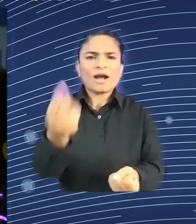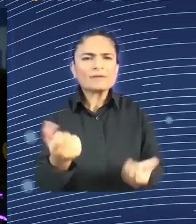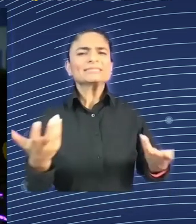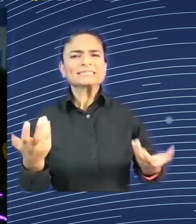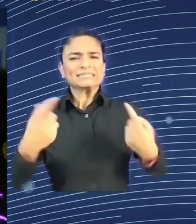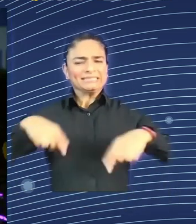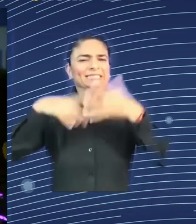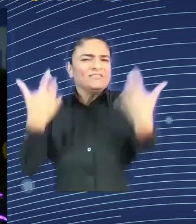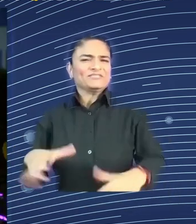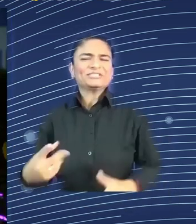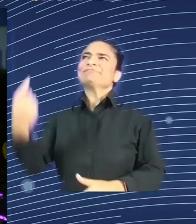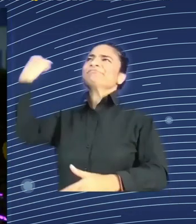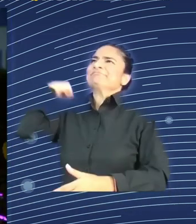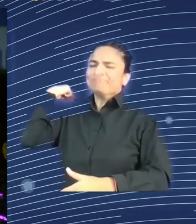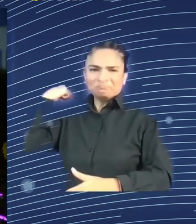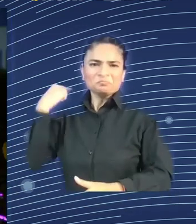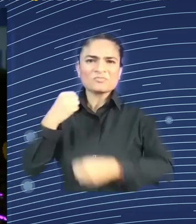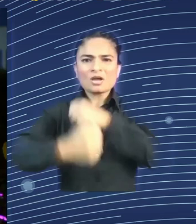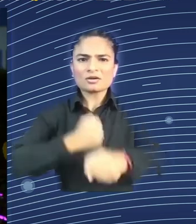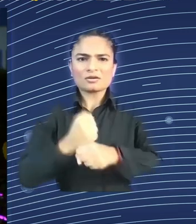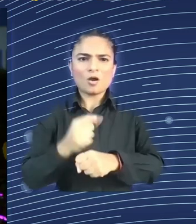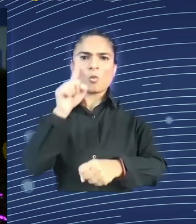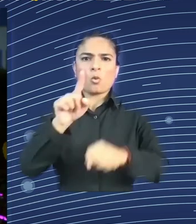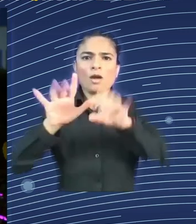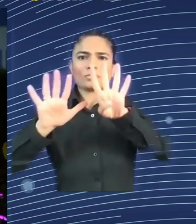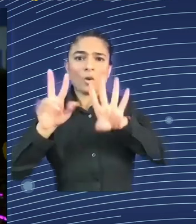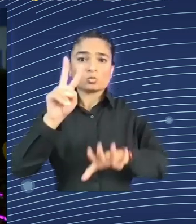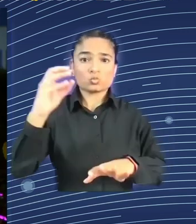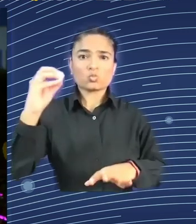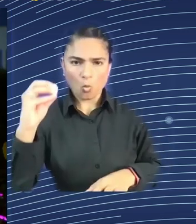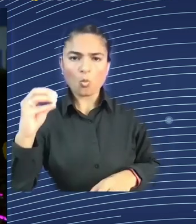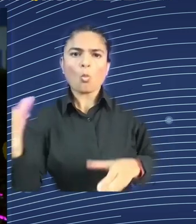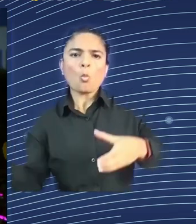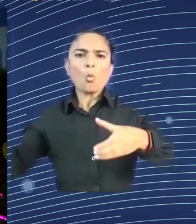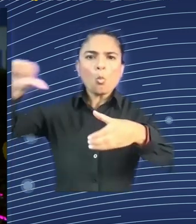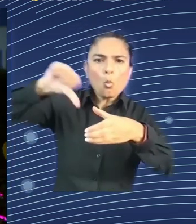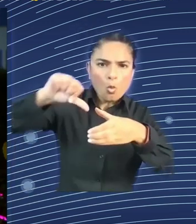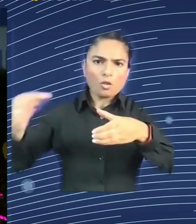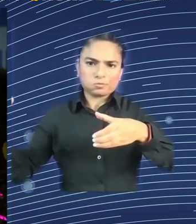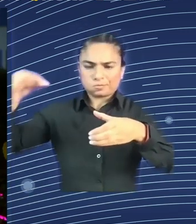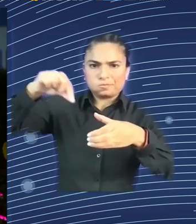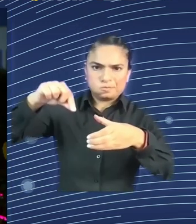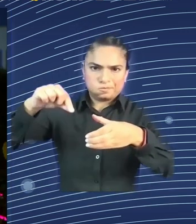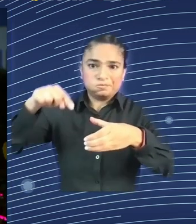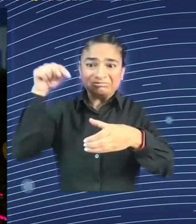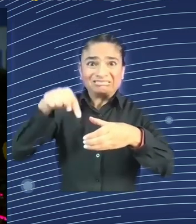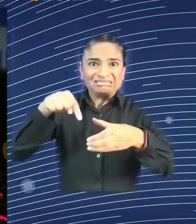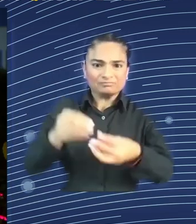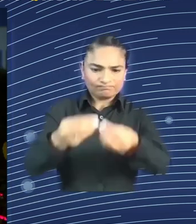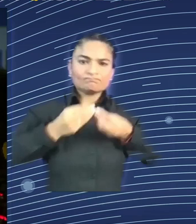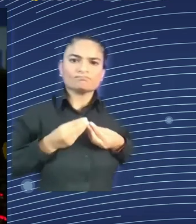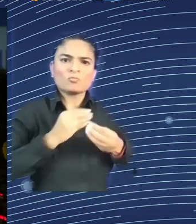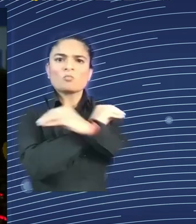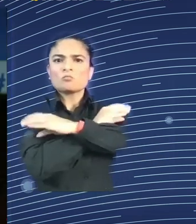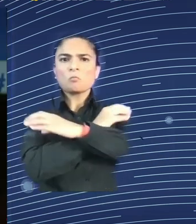known at this time as King Coal. The coal miners were at the top of the pay scales. They started losing